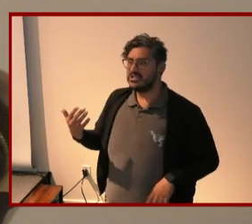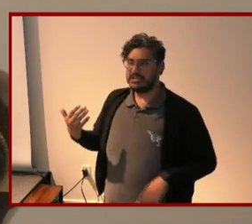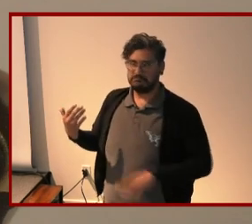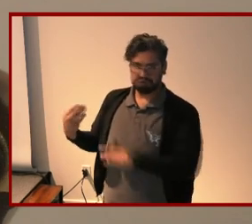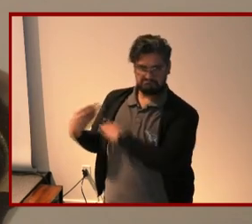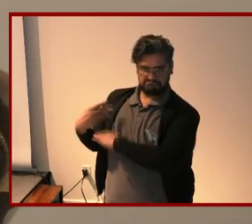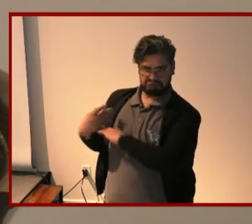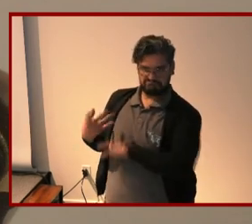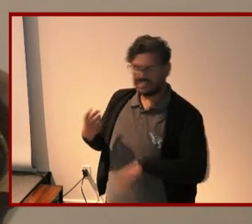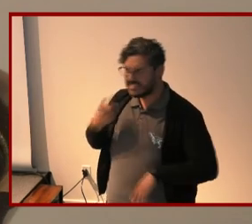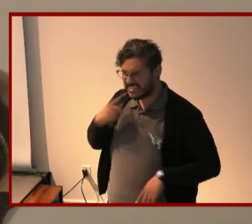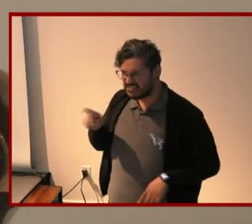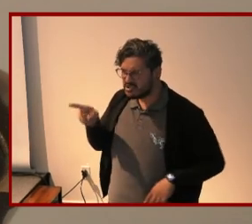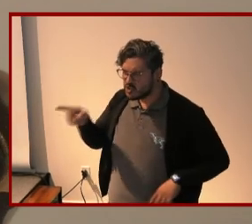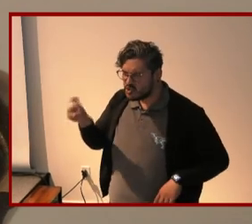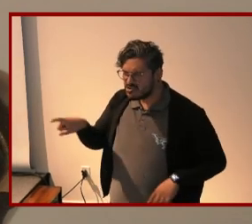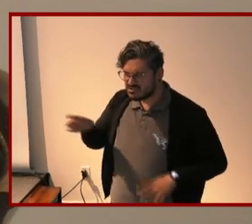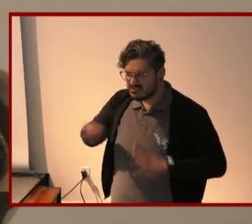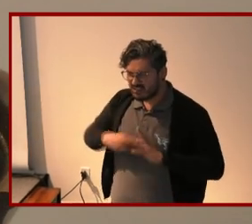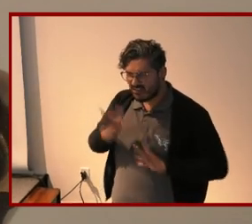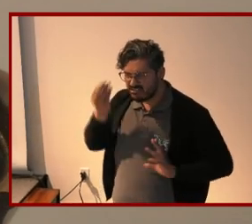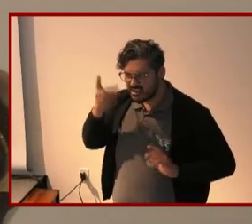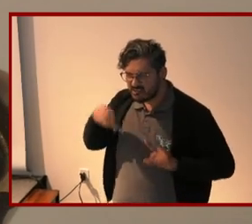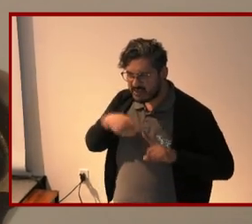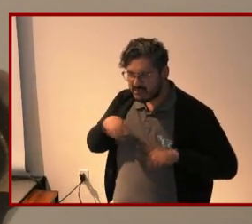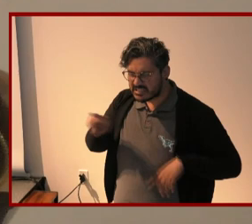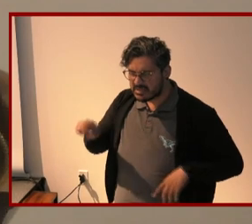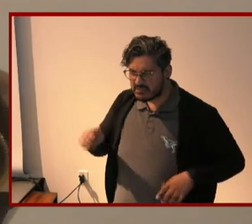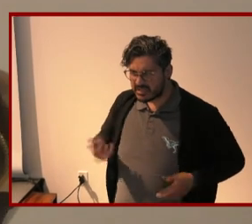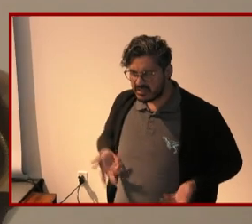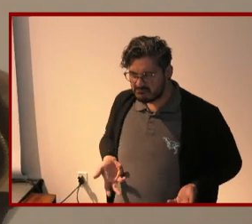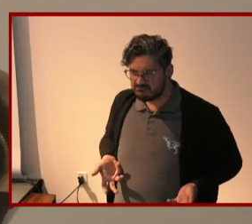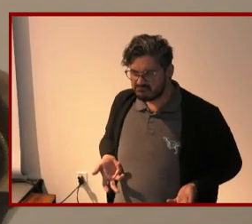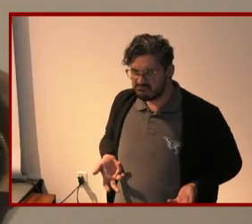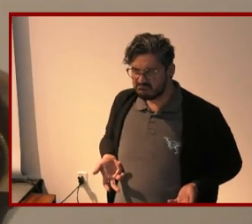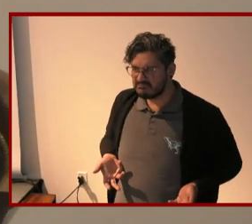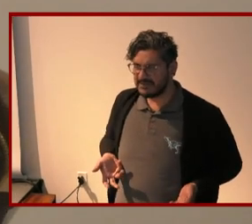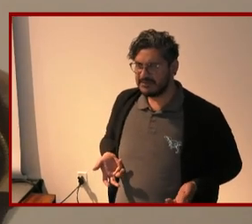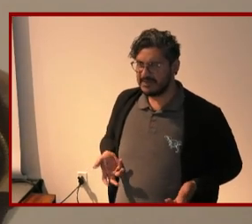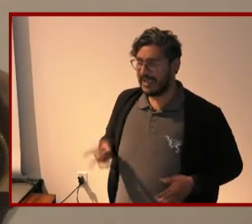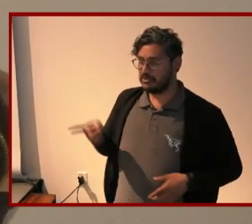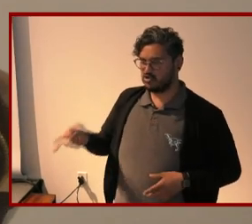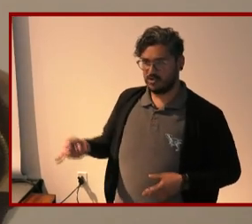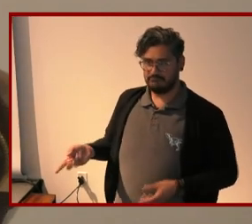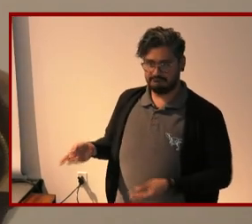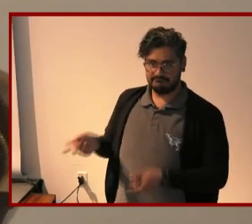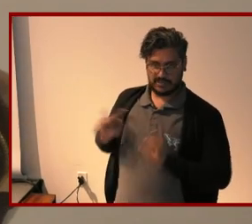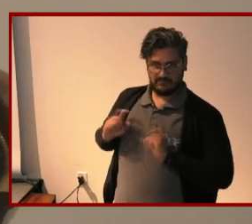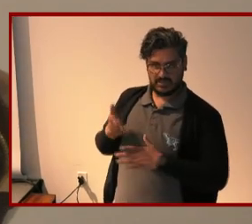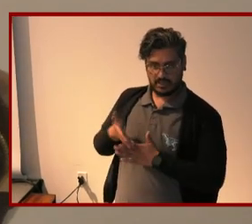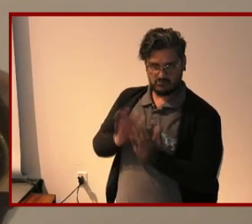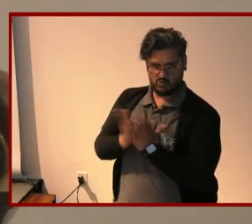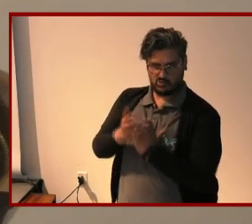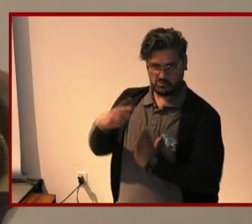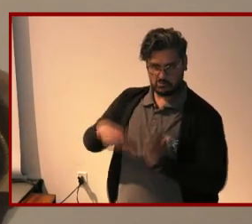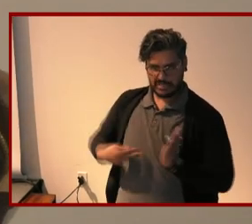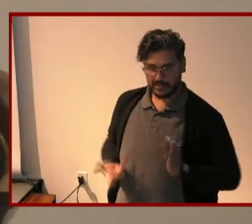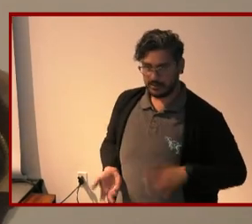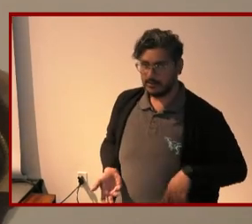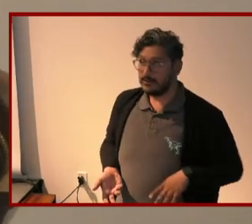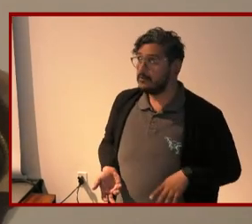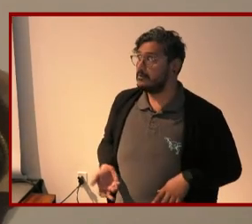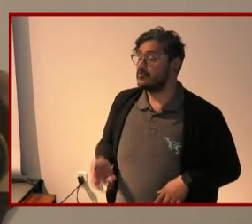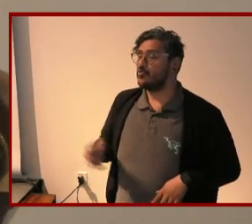me you know i think you should start thinking about disability and give me um some text to read um and so it was